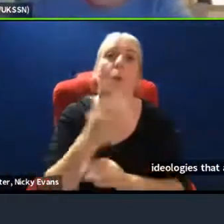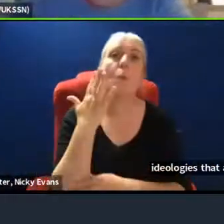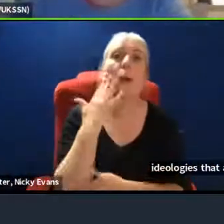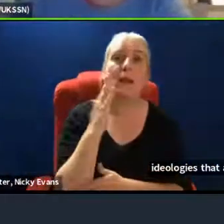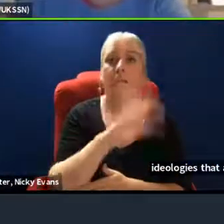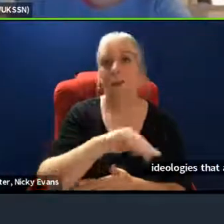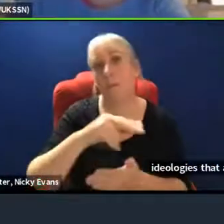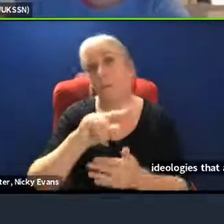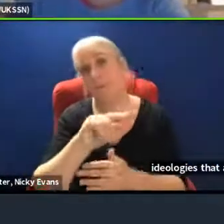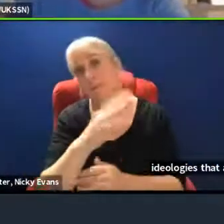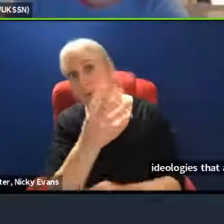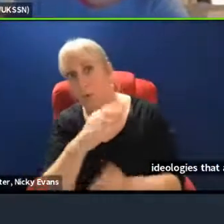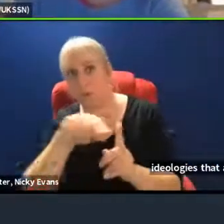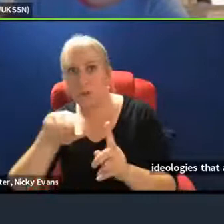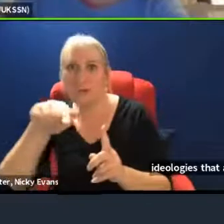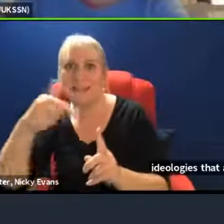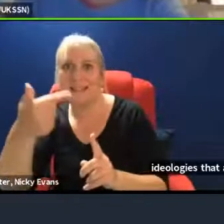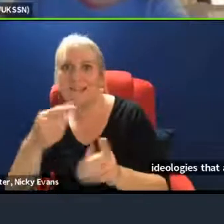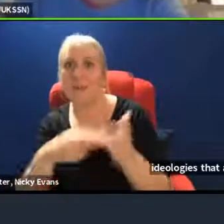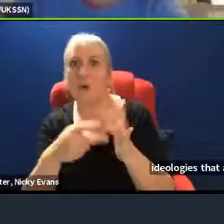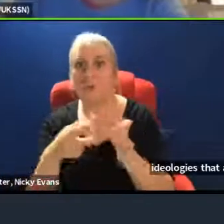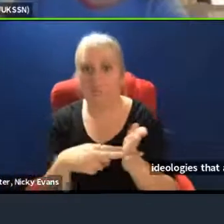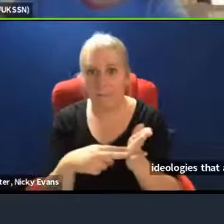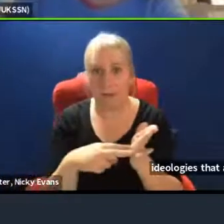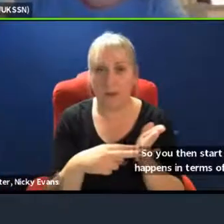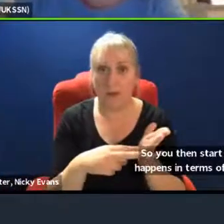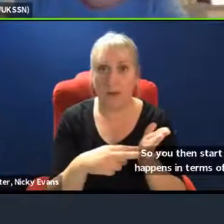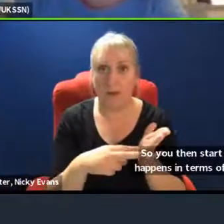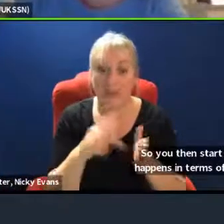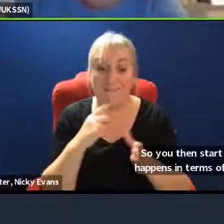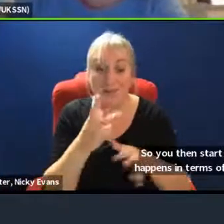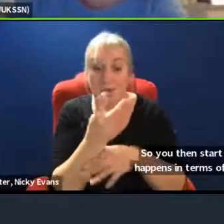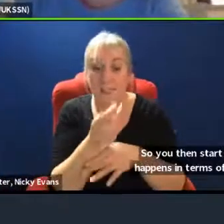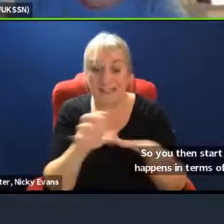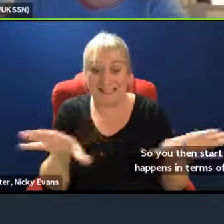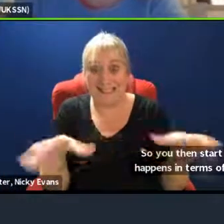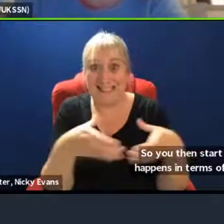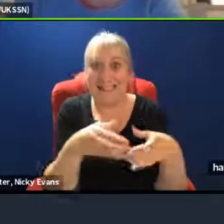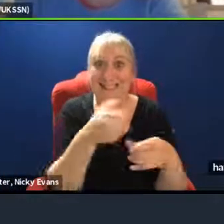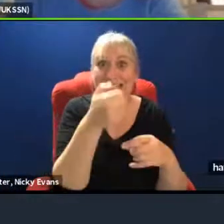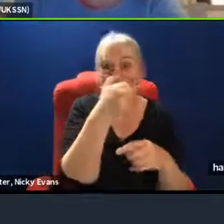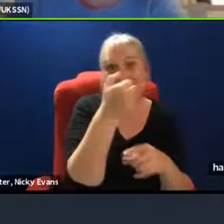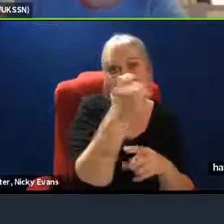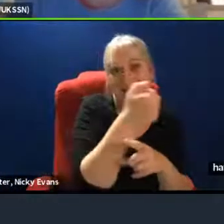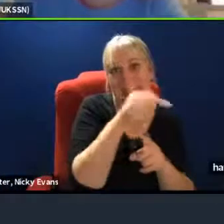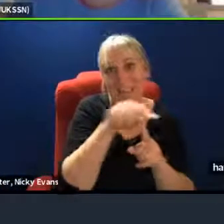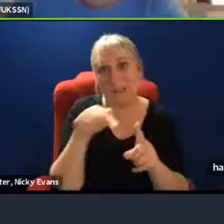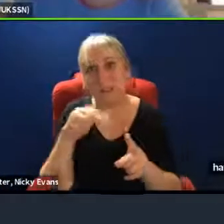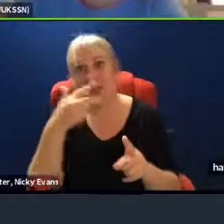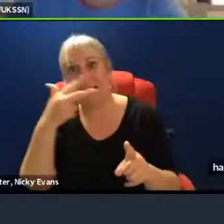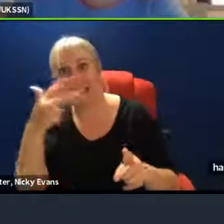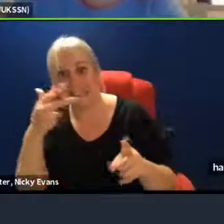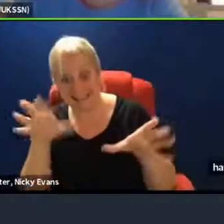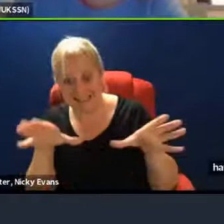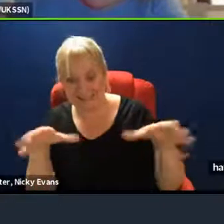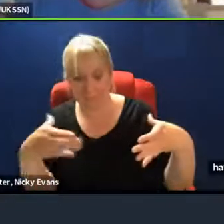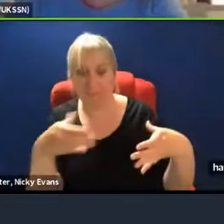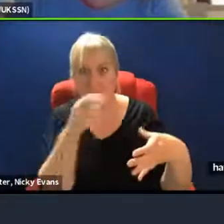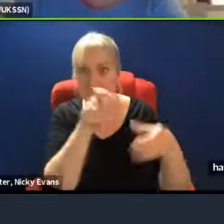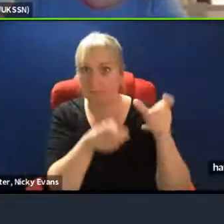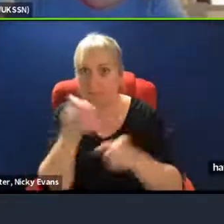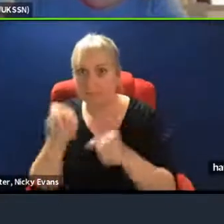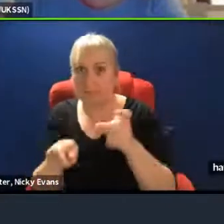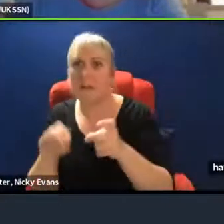but it's 2016 to 18 year olds. We're from 12 different regions, all from different